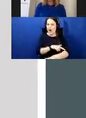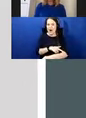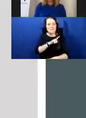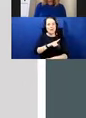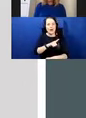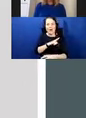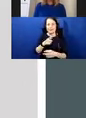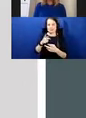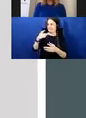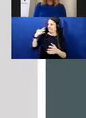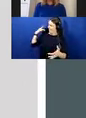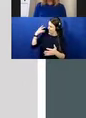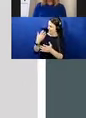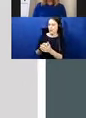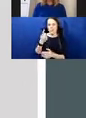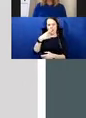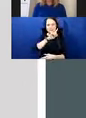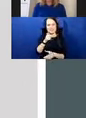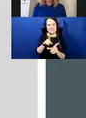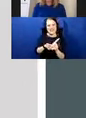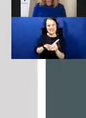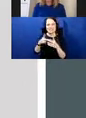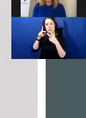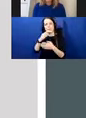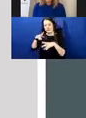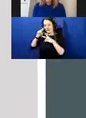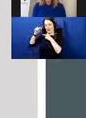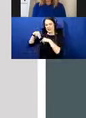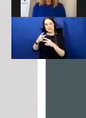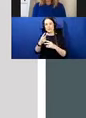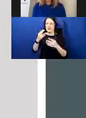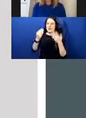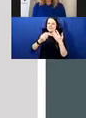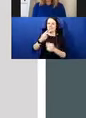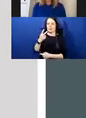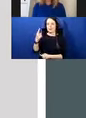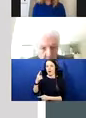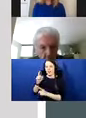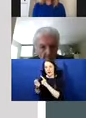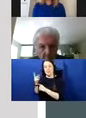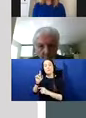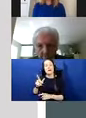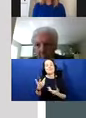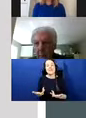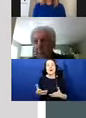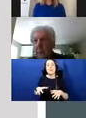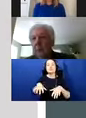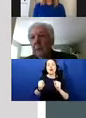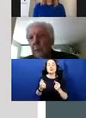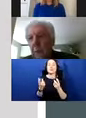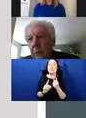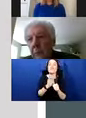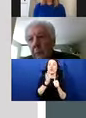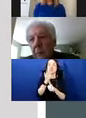But let's kick off with Lord Bew. And Lord Bew, I'd like to sort of start with you and ask,